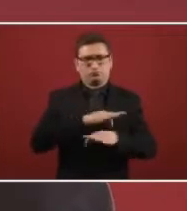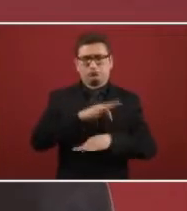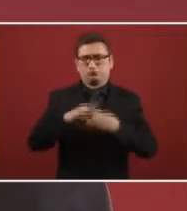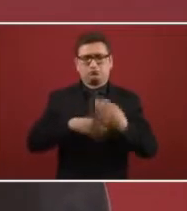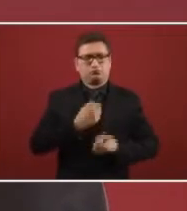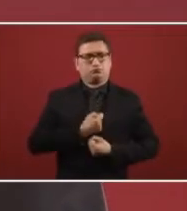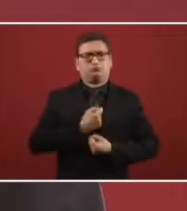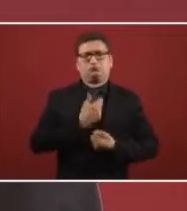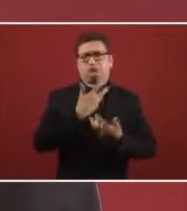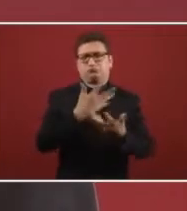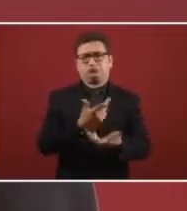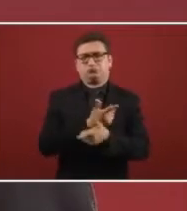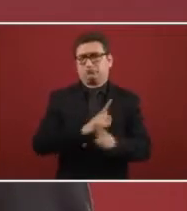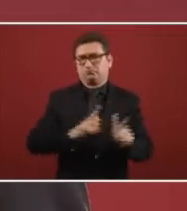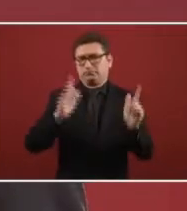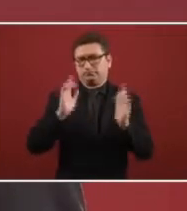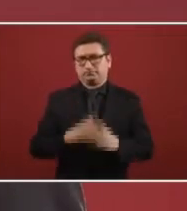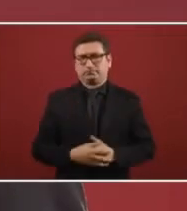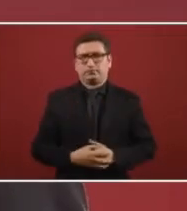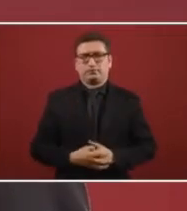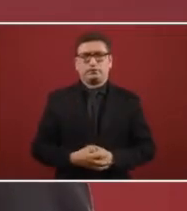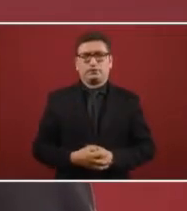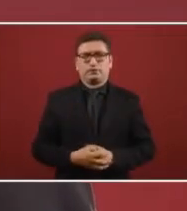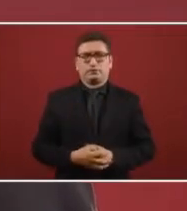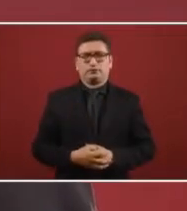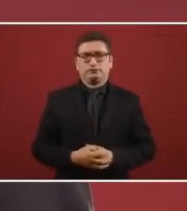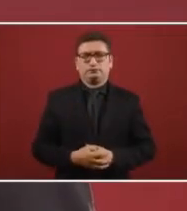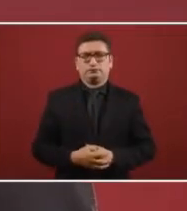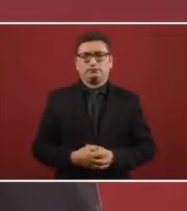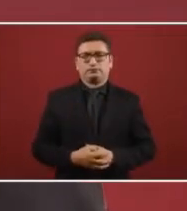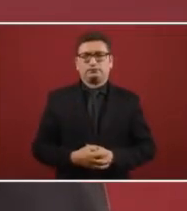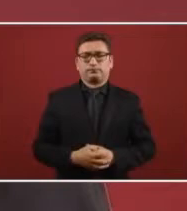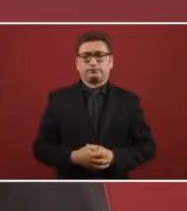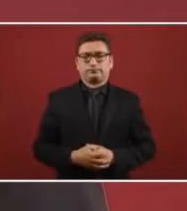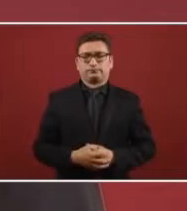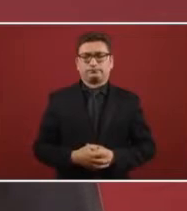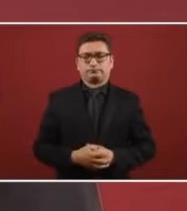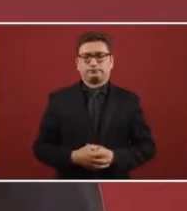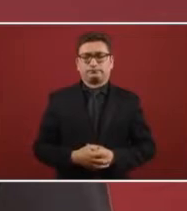all people are free to manifest and express themselves.